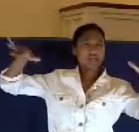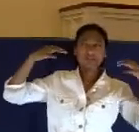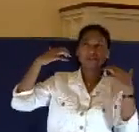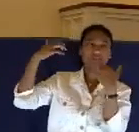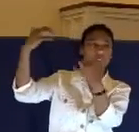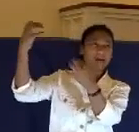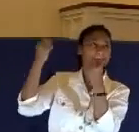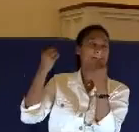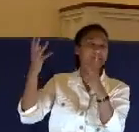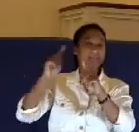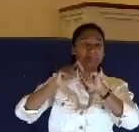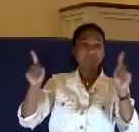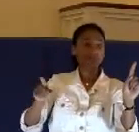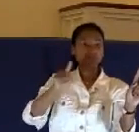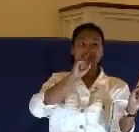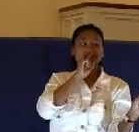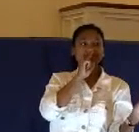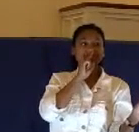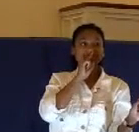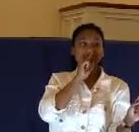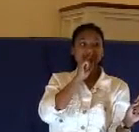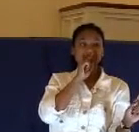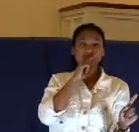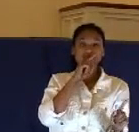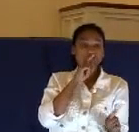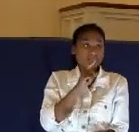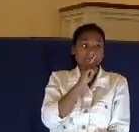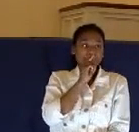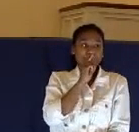did that. He didn't say a word.